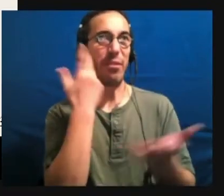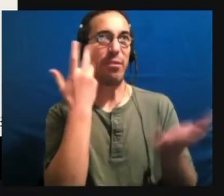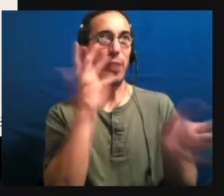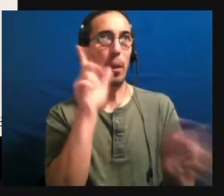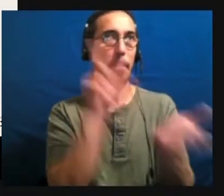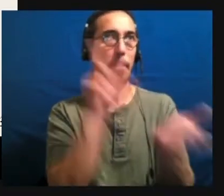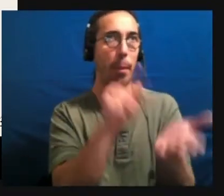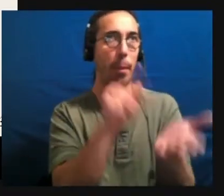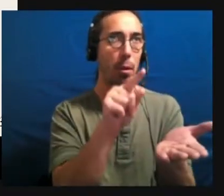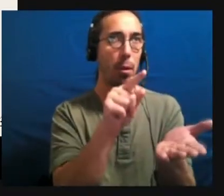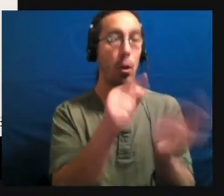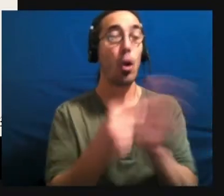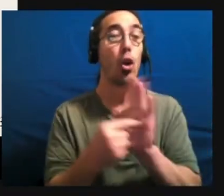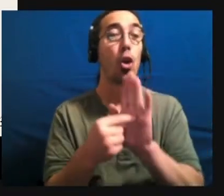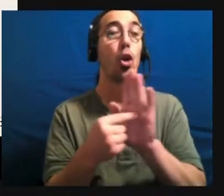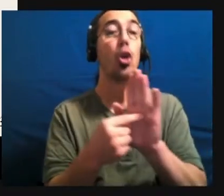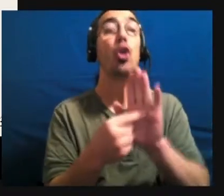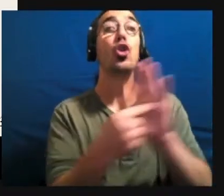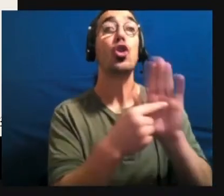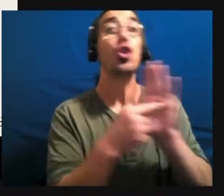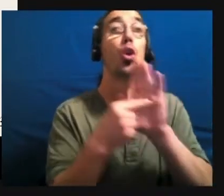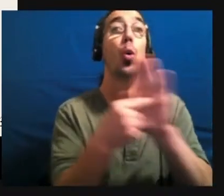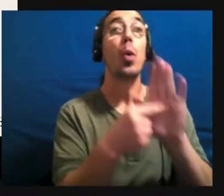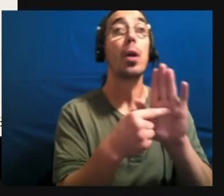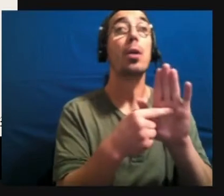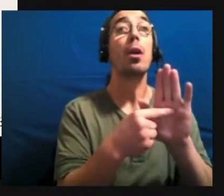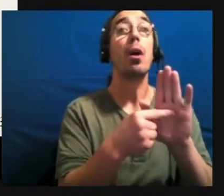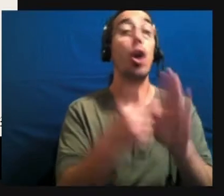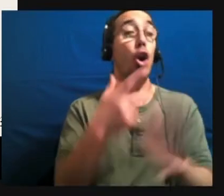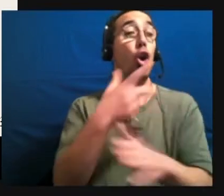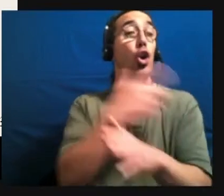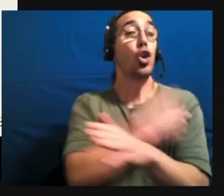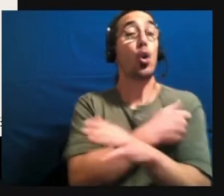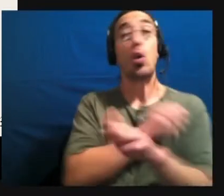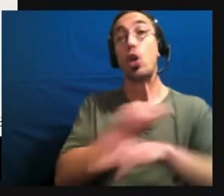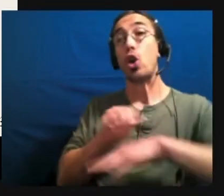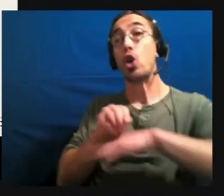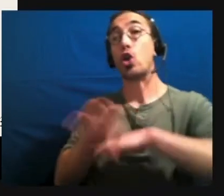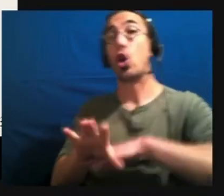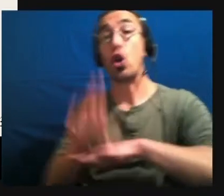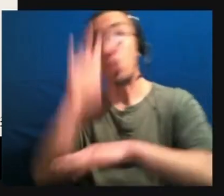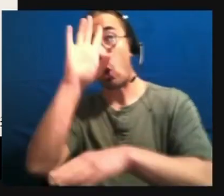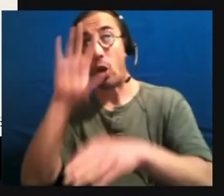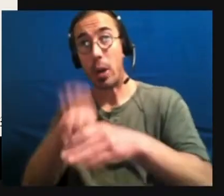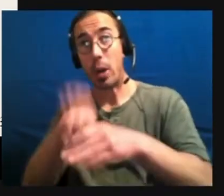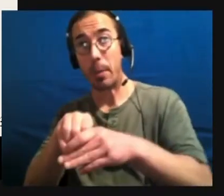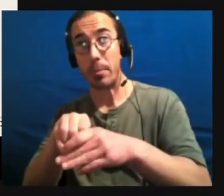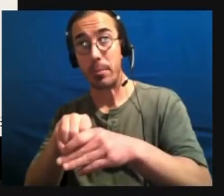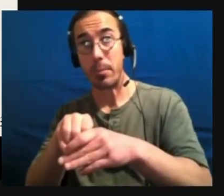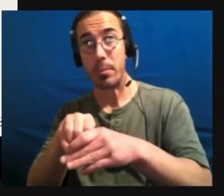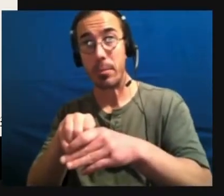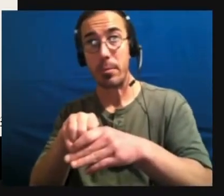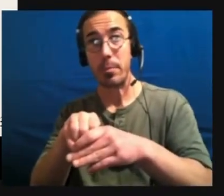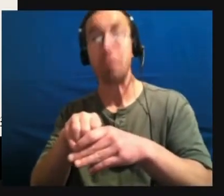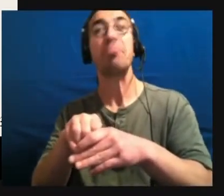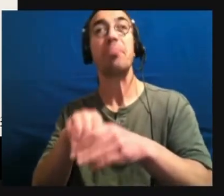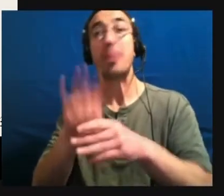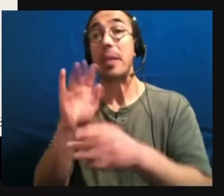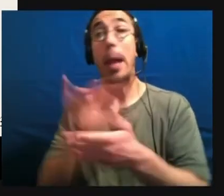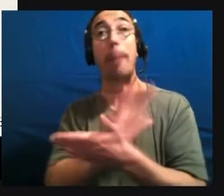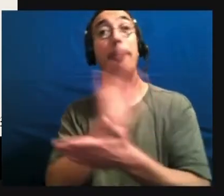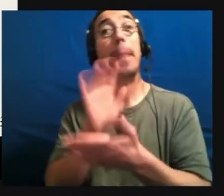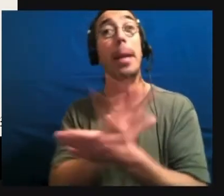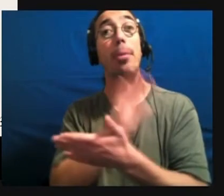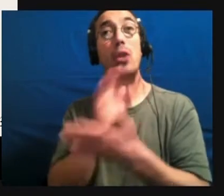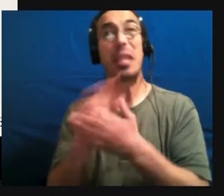linking vaccines and autism. The paper that actually published that, um, has since been retracted.